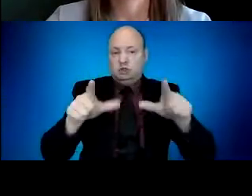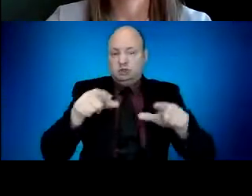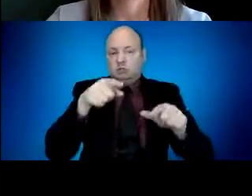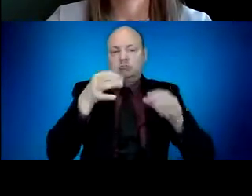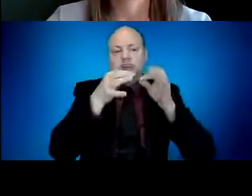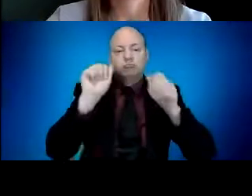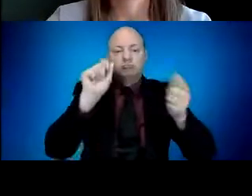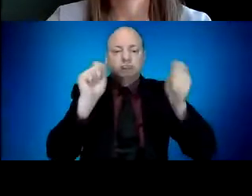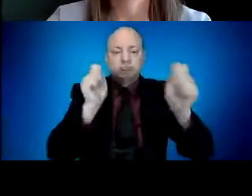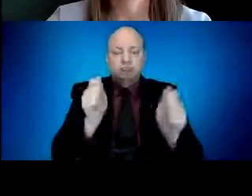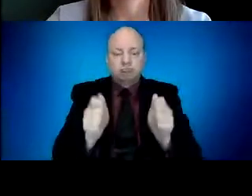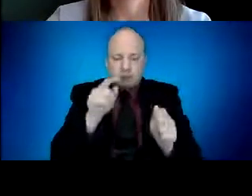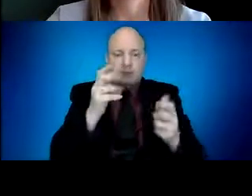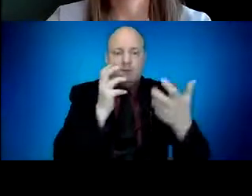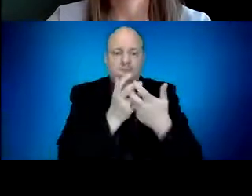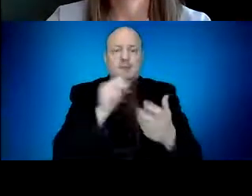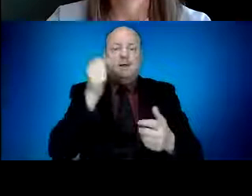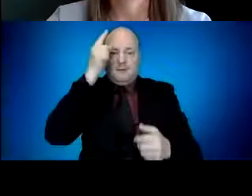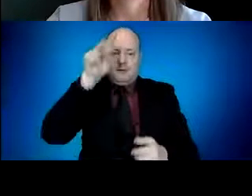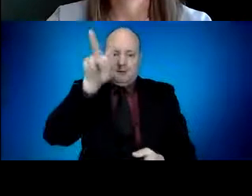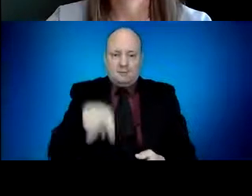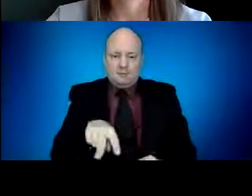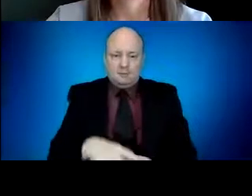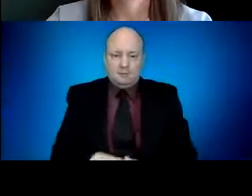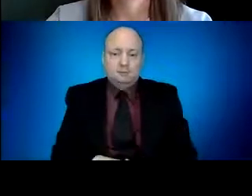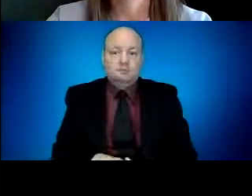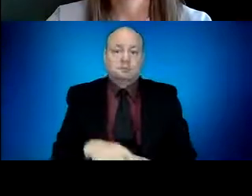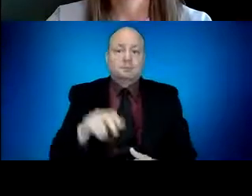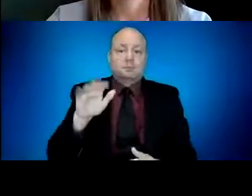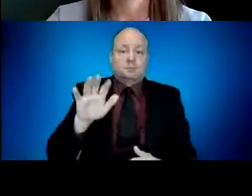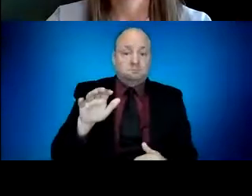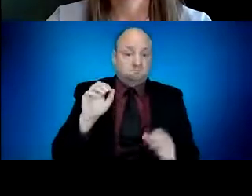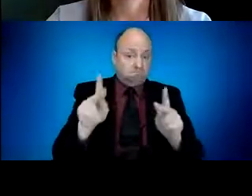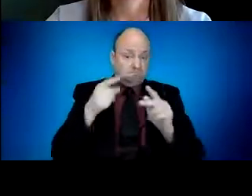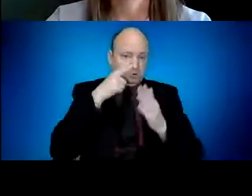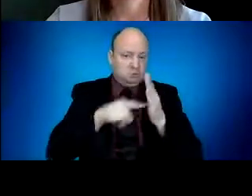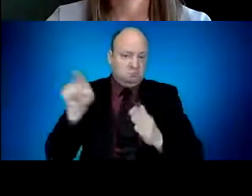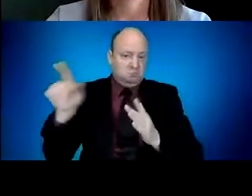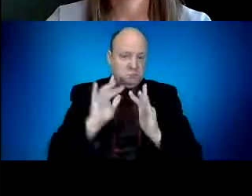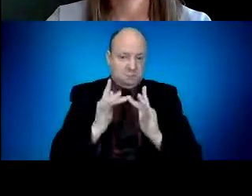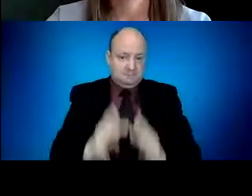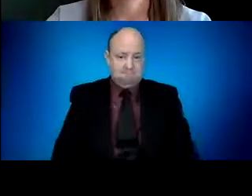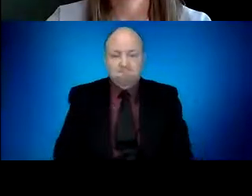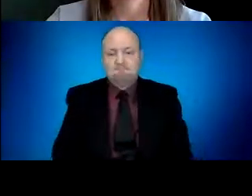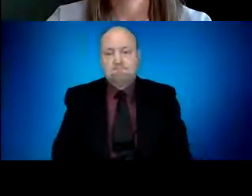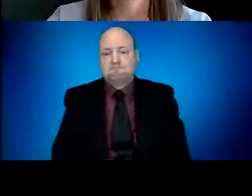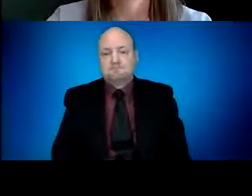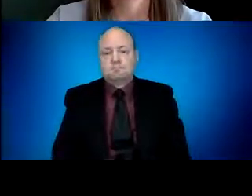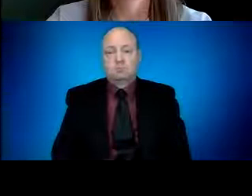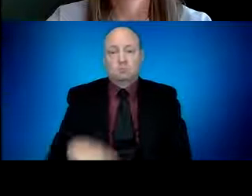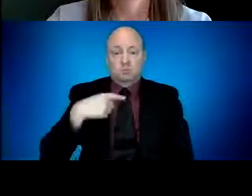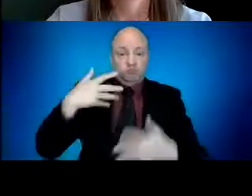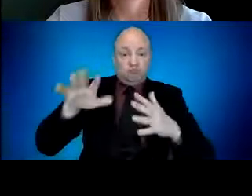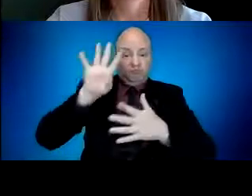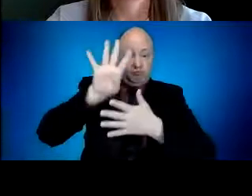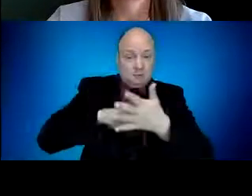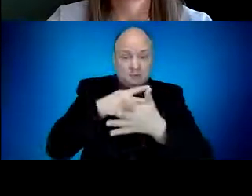vaccinated Oregon tool to know. First, the chat bot that's been helping people in the Tri-County area scheduled vaccination appointments at the Convention